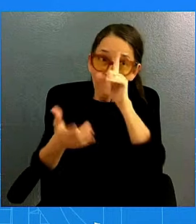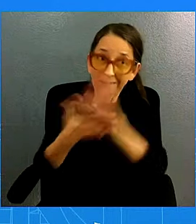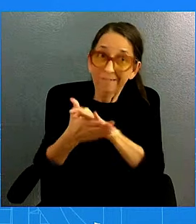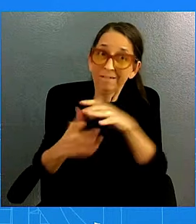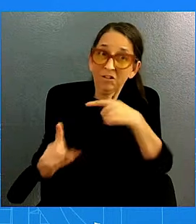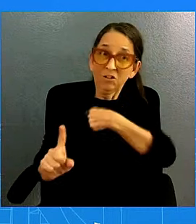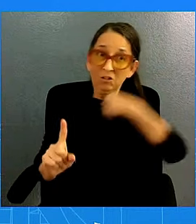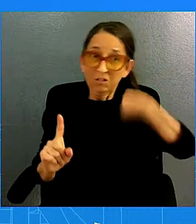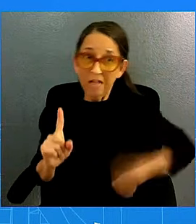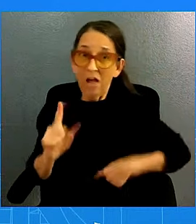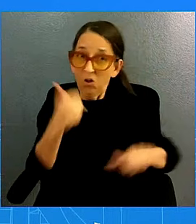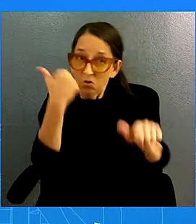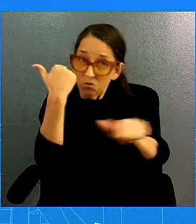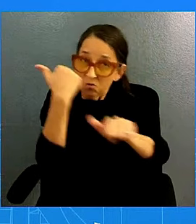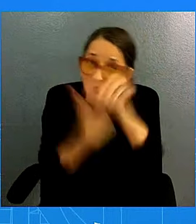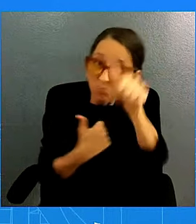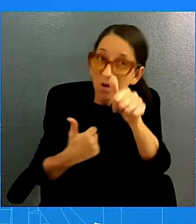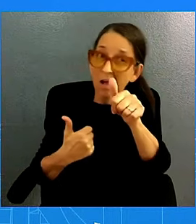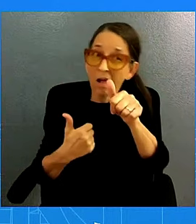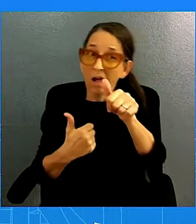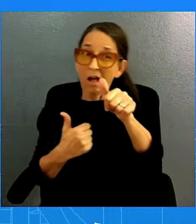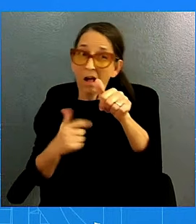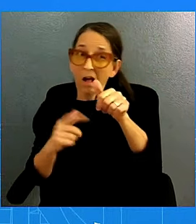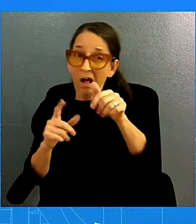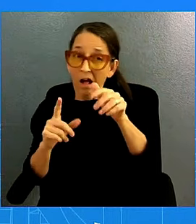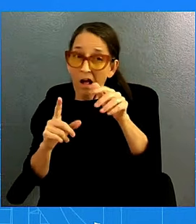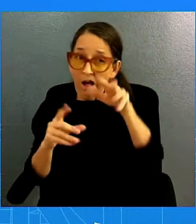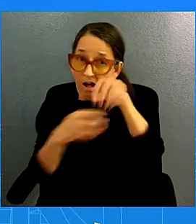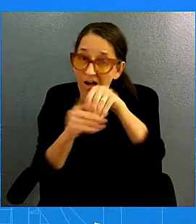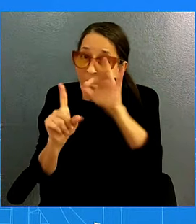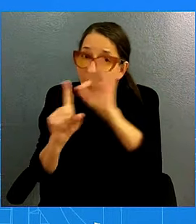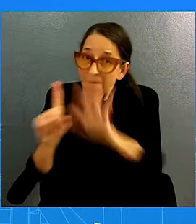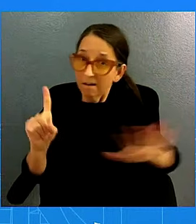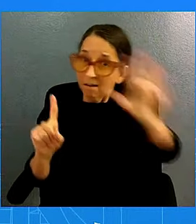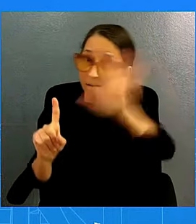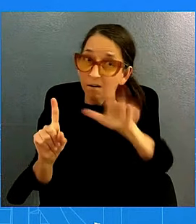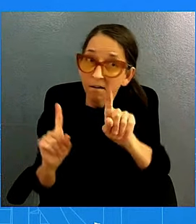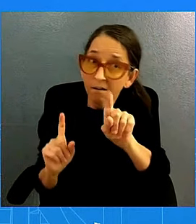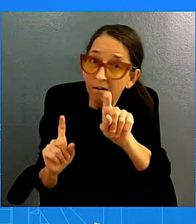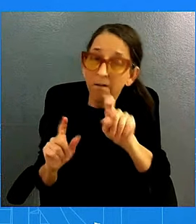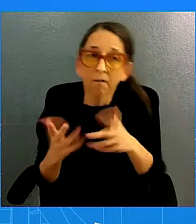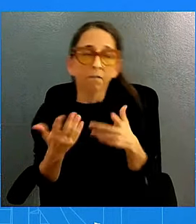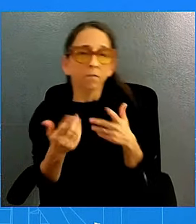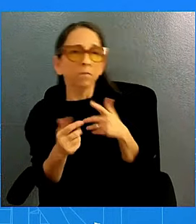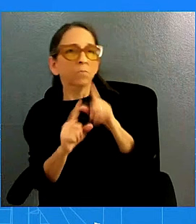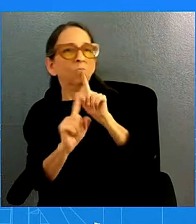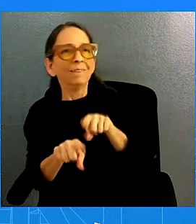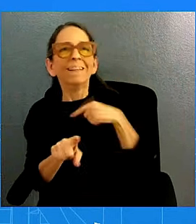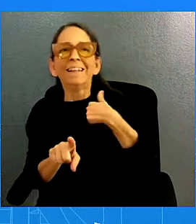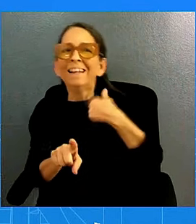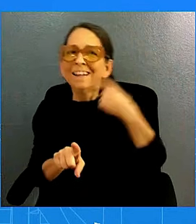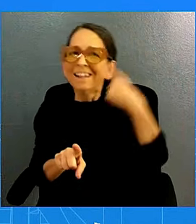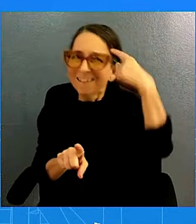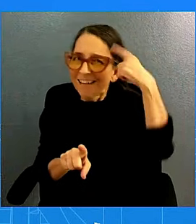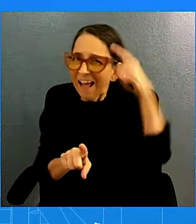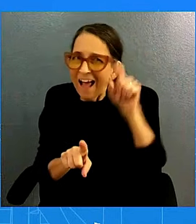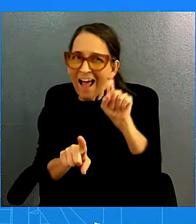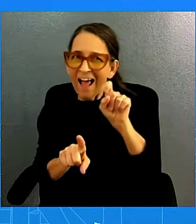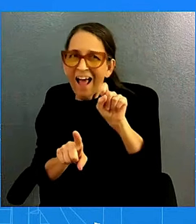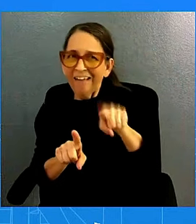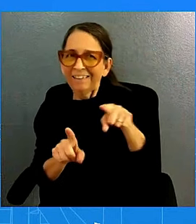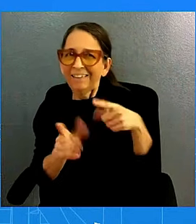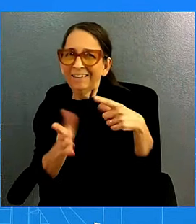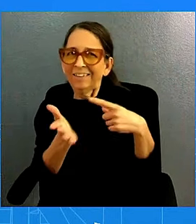particular view of the PRC, but I think we all have a common set of understanding about – a common understanding about the challenges that the